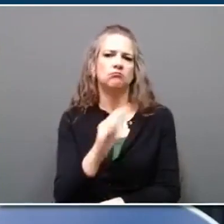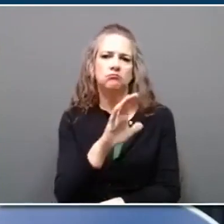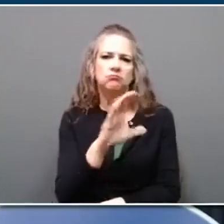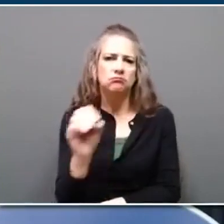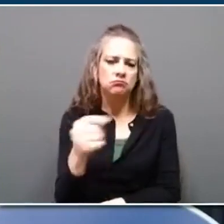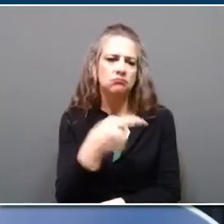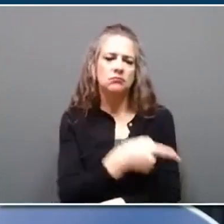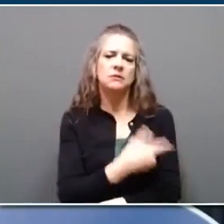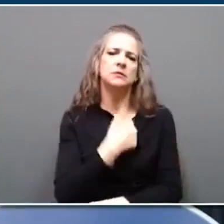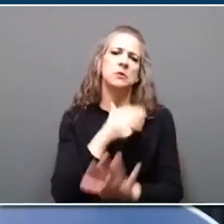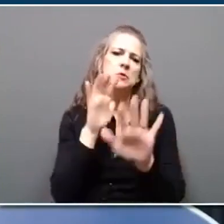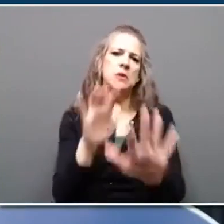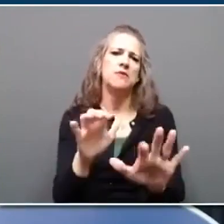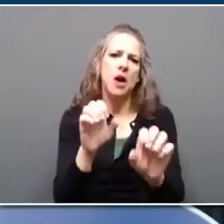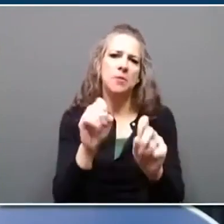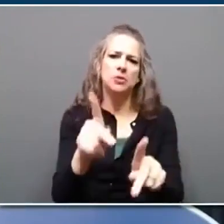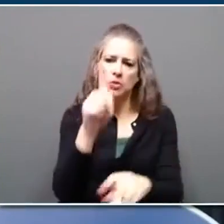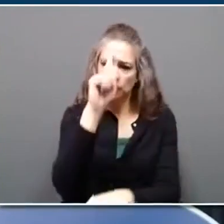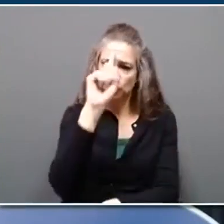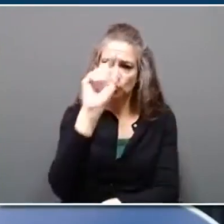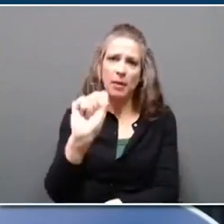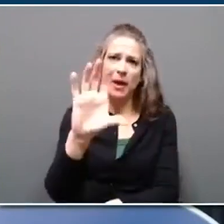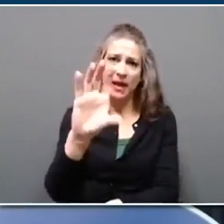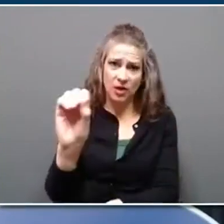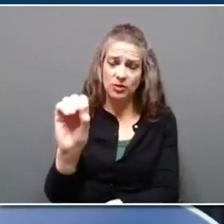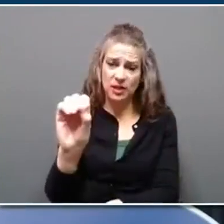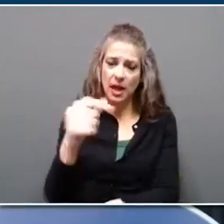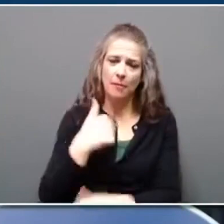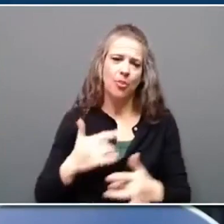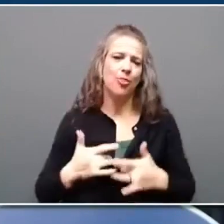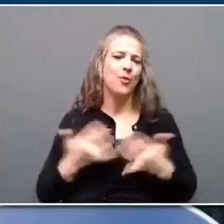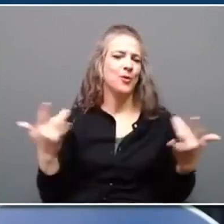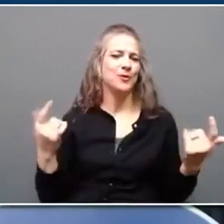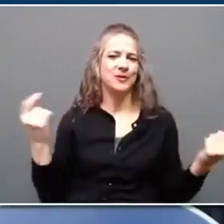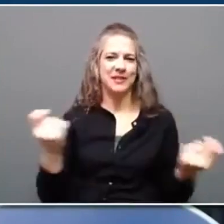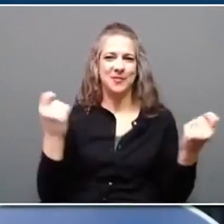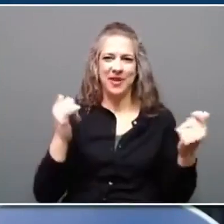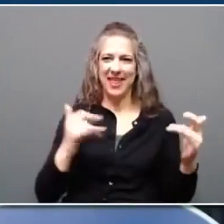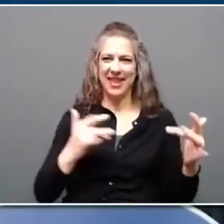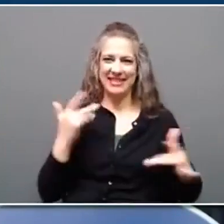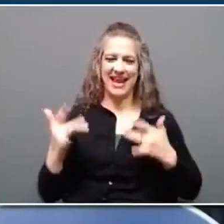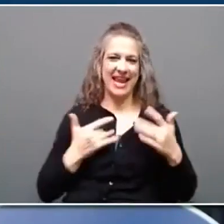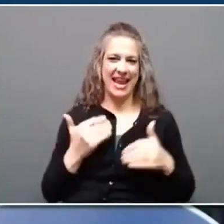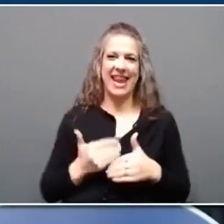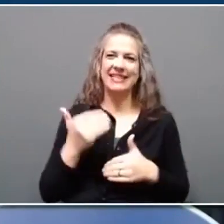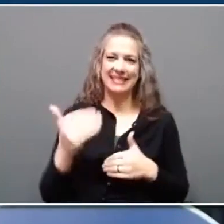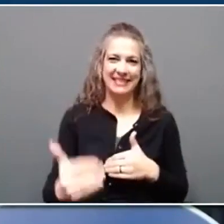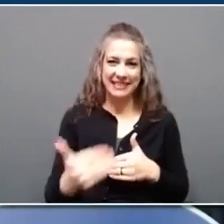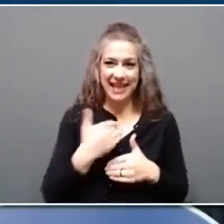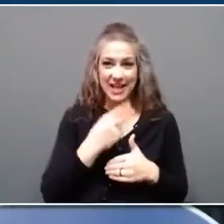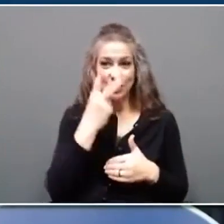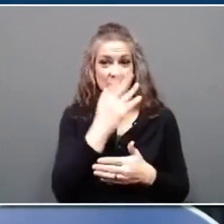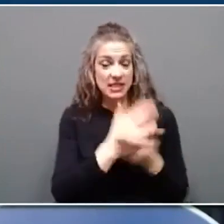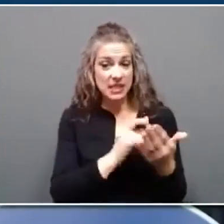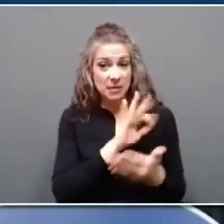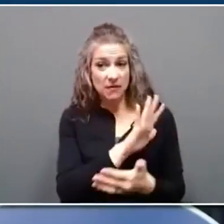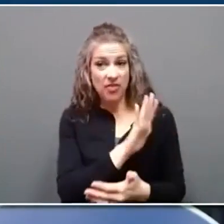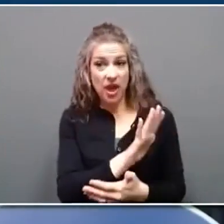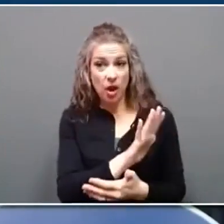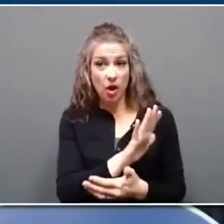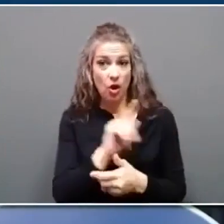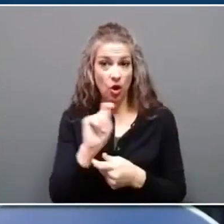great opportunities for Shelby County. I'm thrilled to celebrate this exciting next step. Got to see some of their new golf